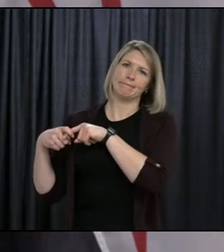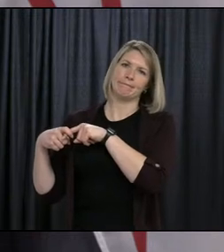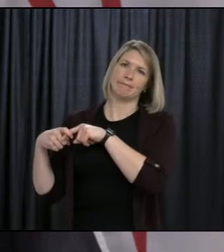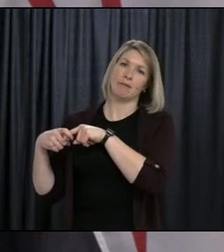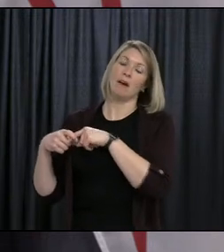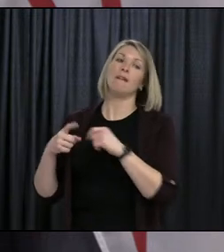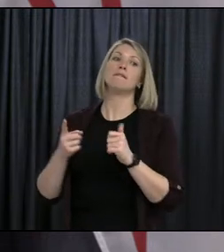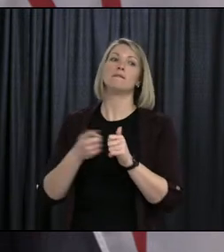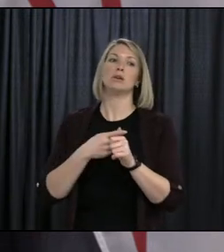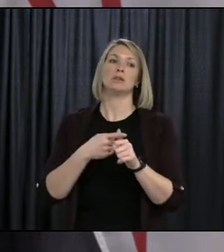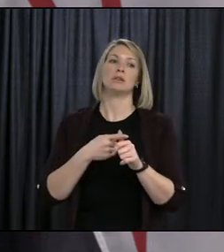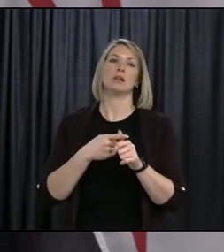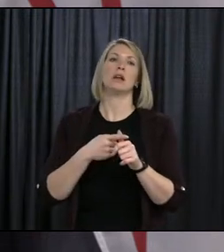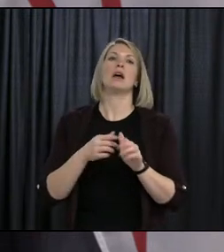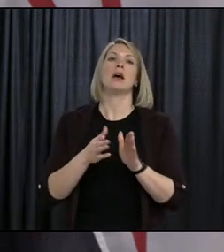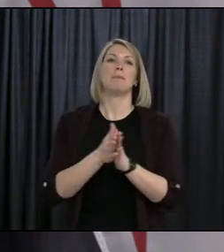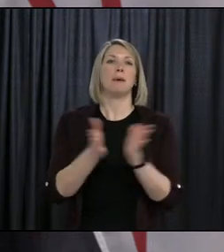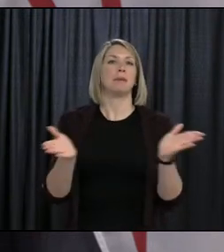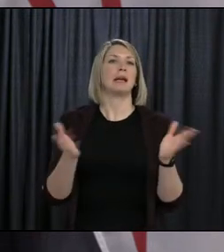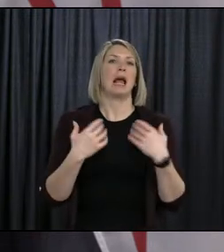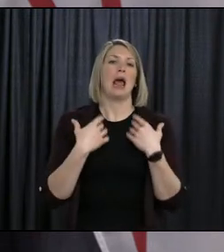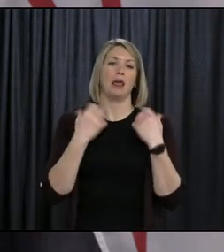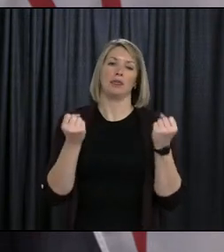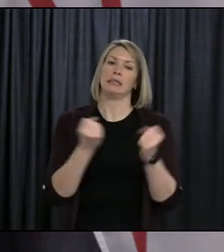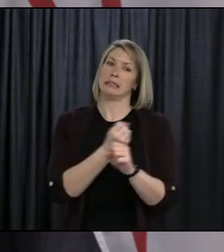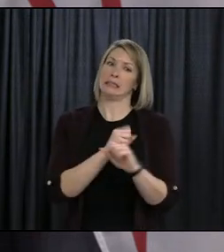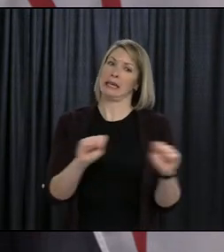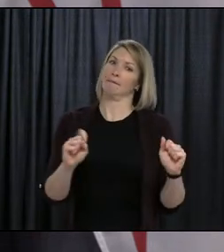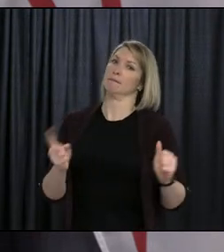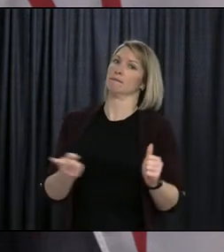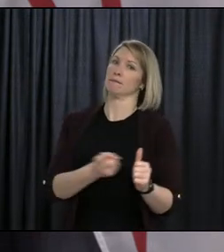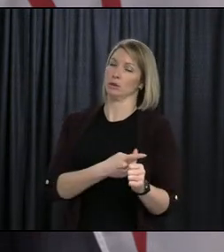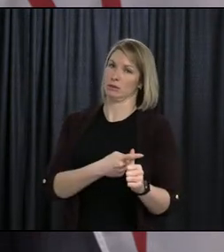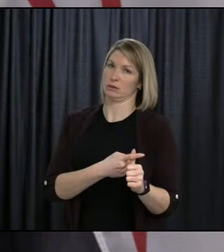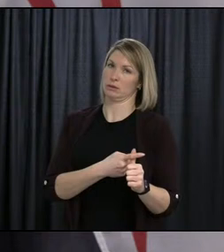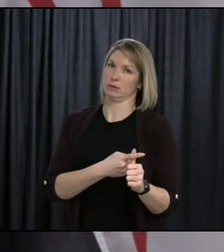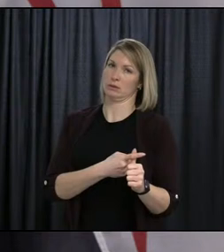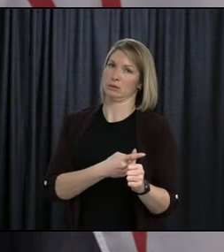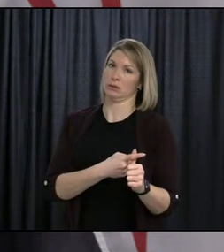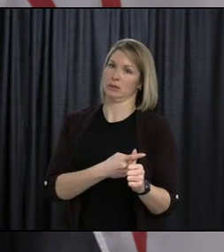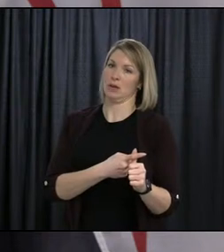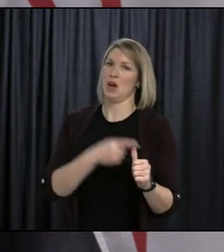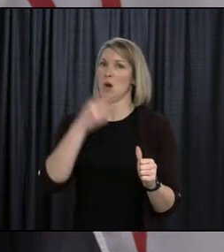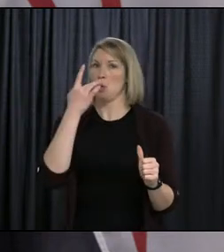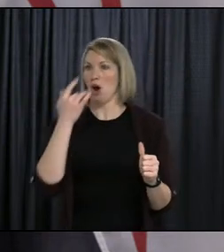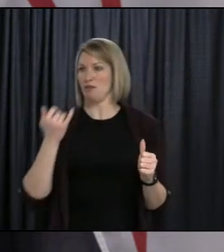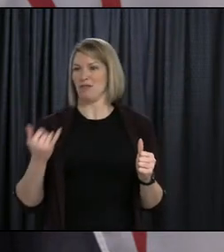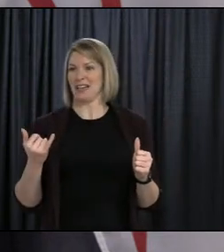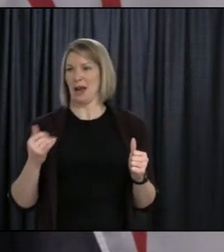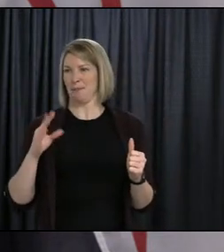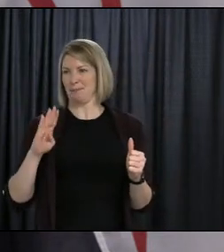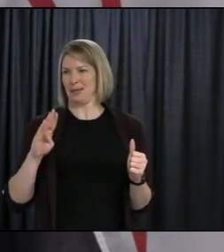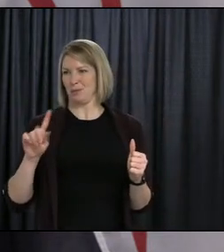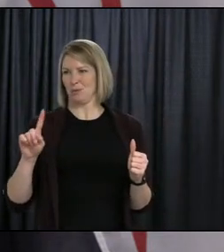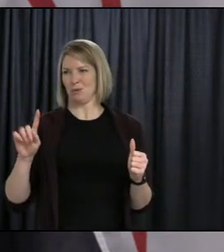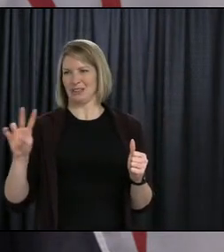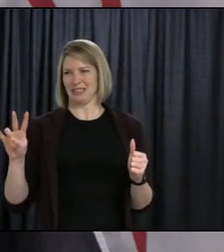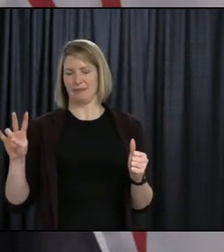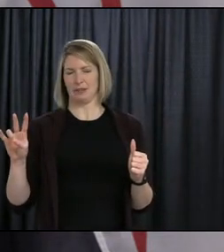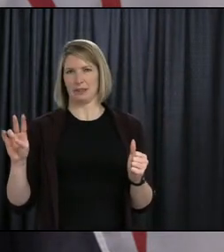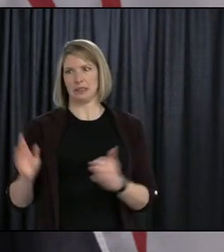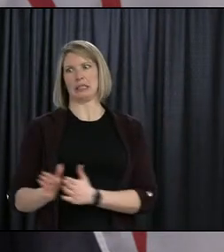appropriate for teachers and students to be gathered in a building during a variant situation in a worldwide pandemic.